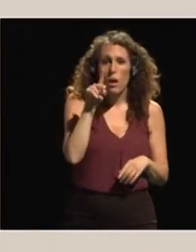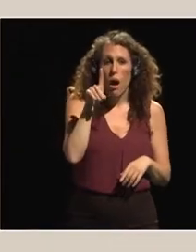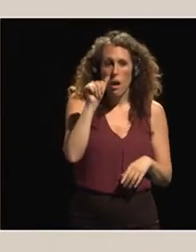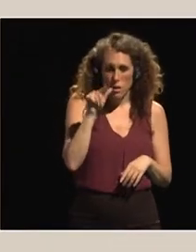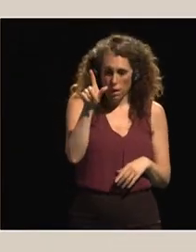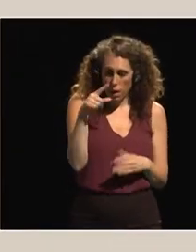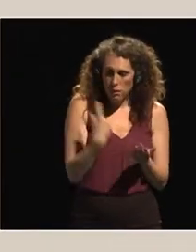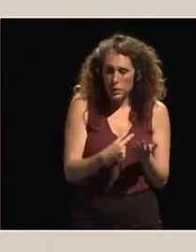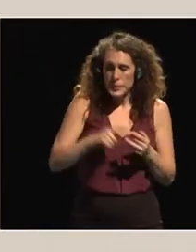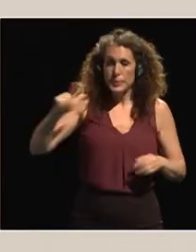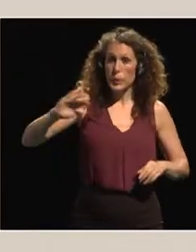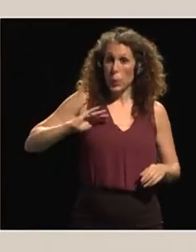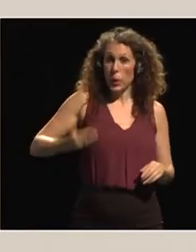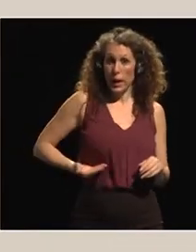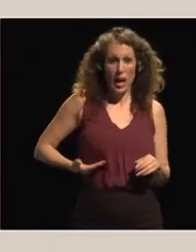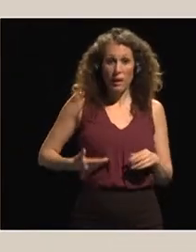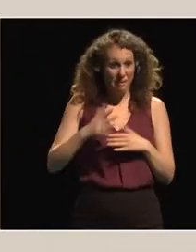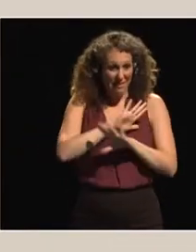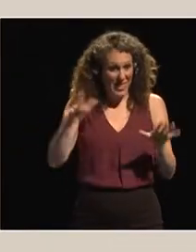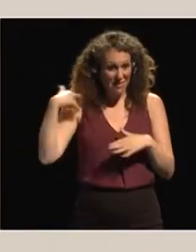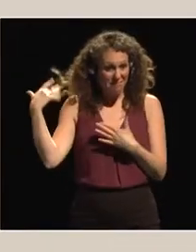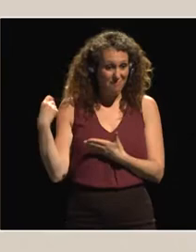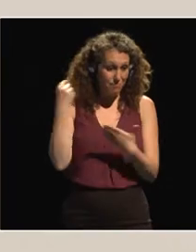are benefiting from this fund.